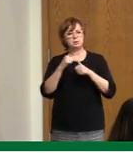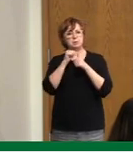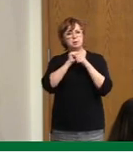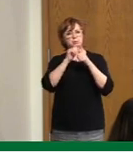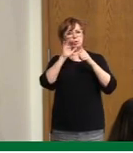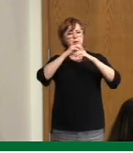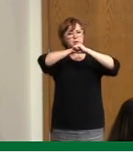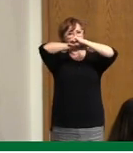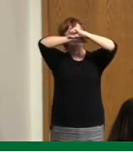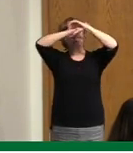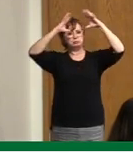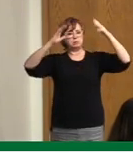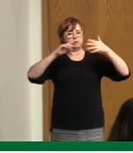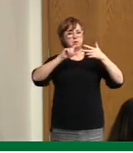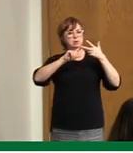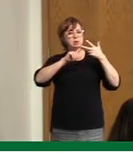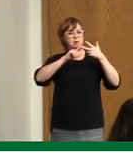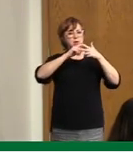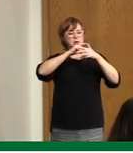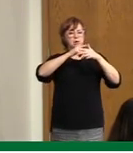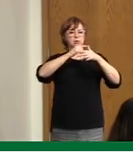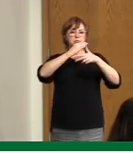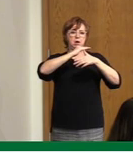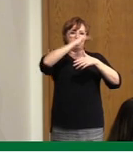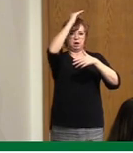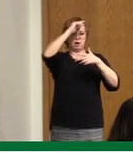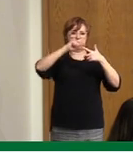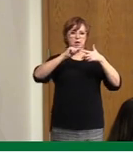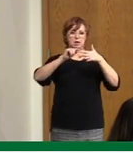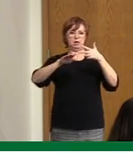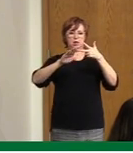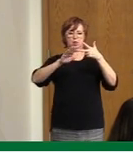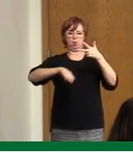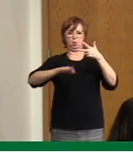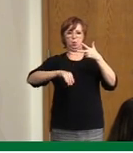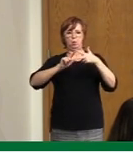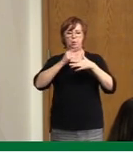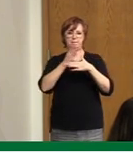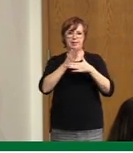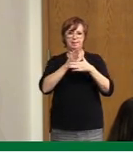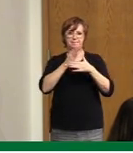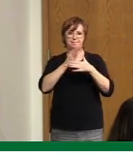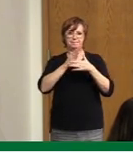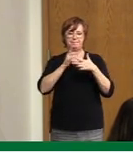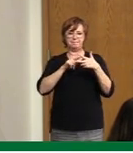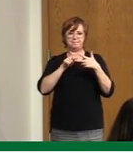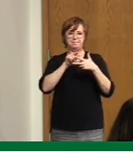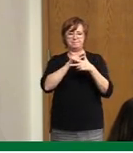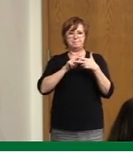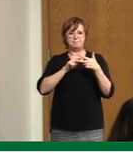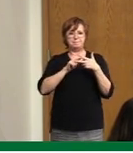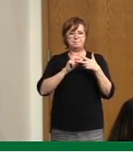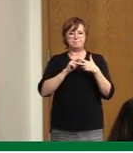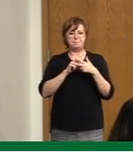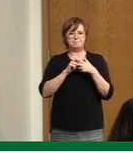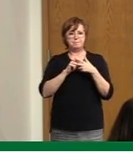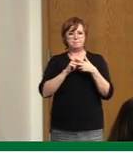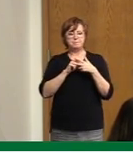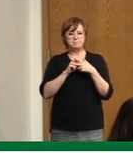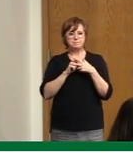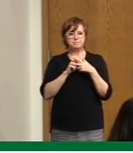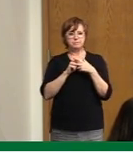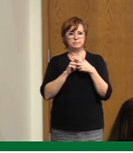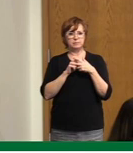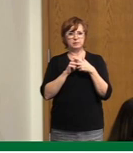those projections are based on what they are seeing from the data. What I can say is that are we